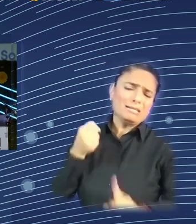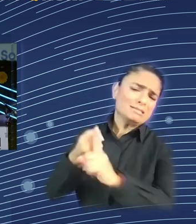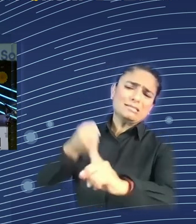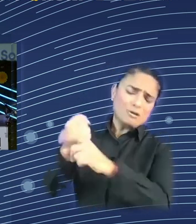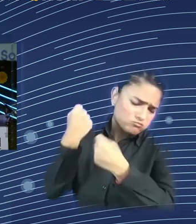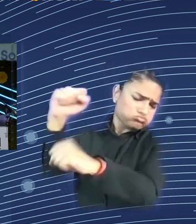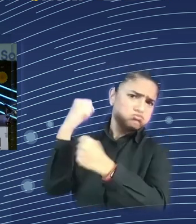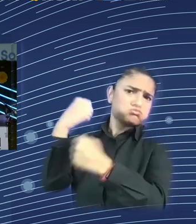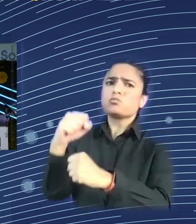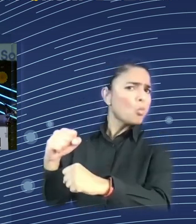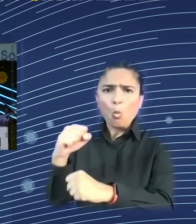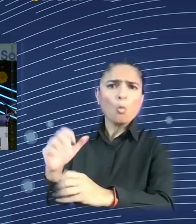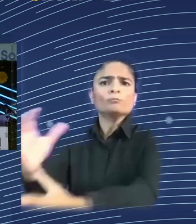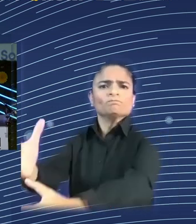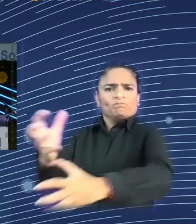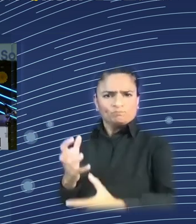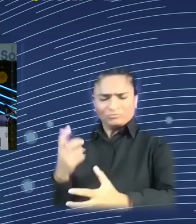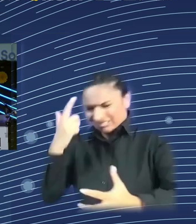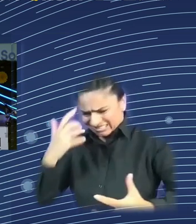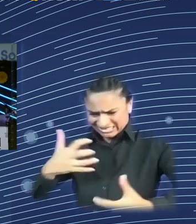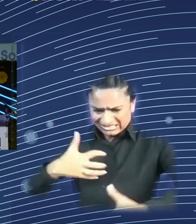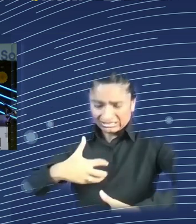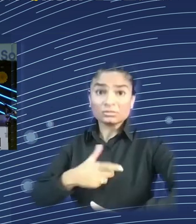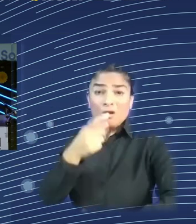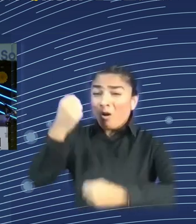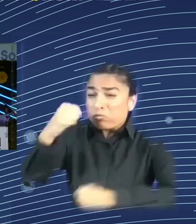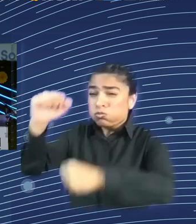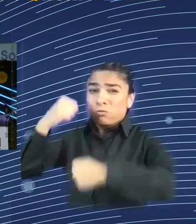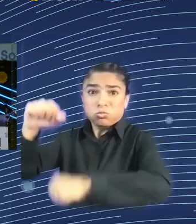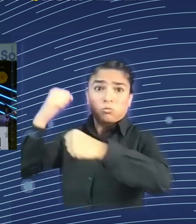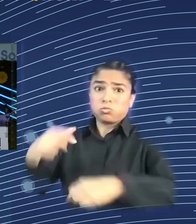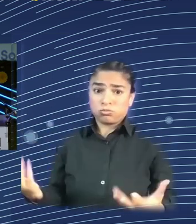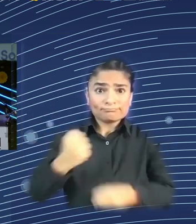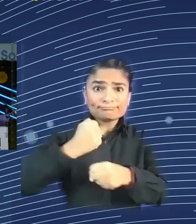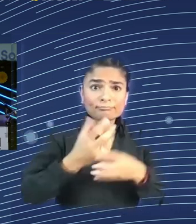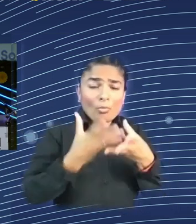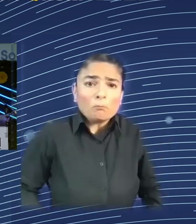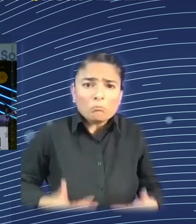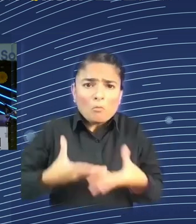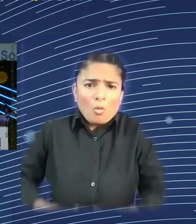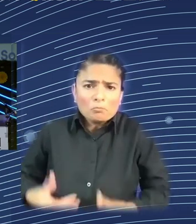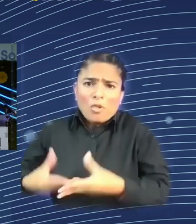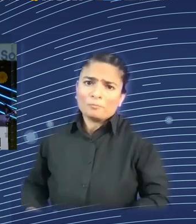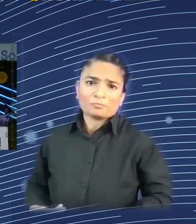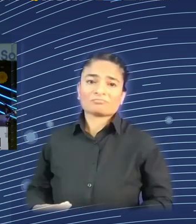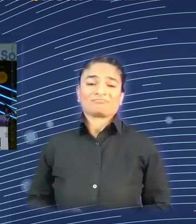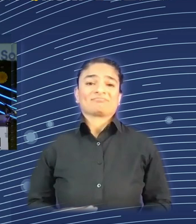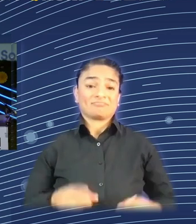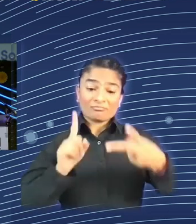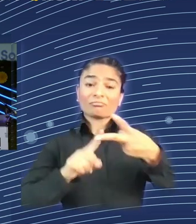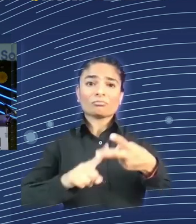of all. And, sometimes people look at me in astonishment when I tell them that. And, then I said to them, okay, I'll give you